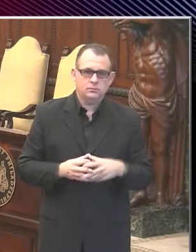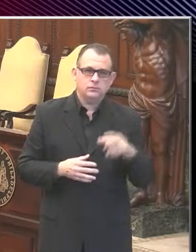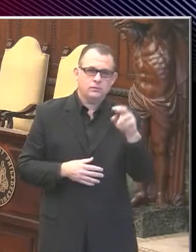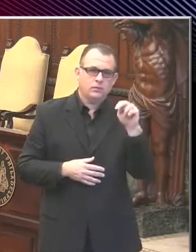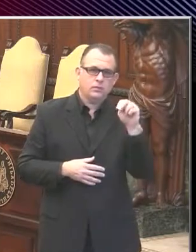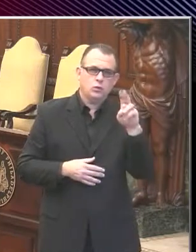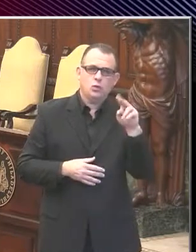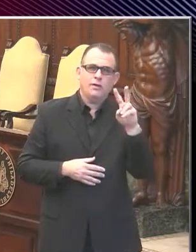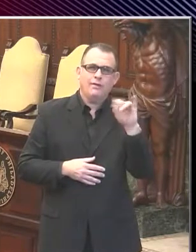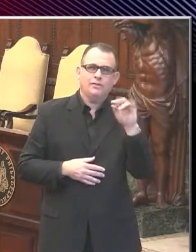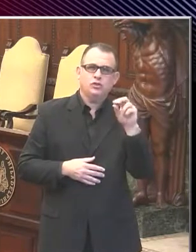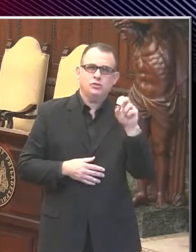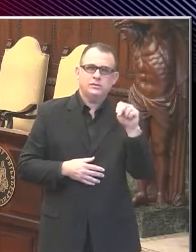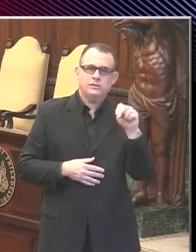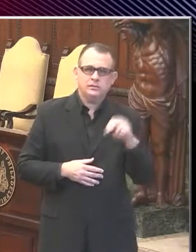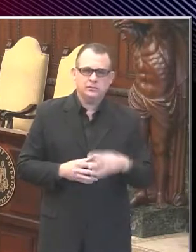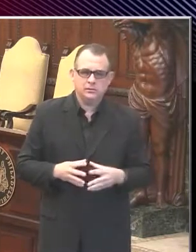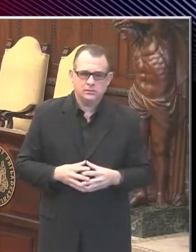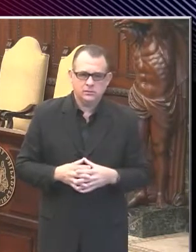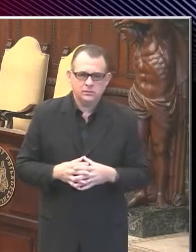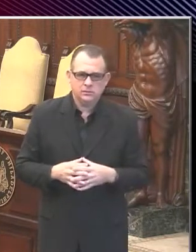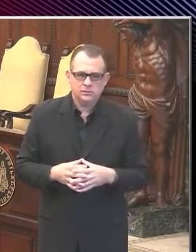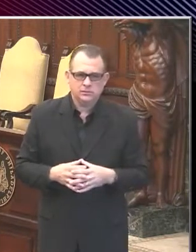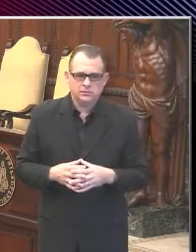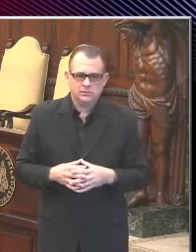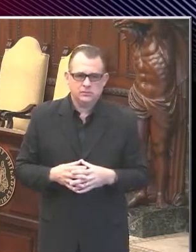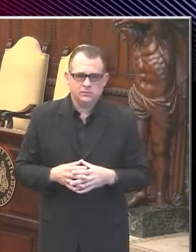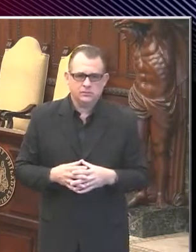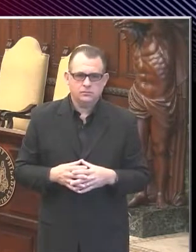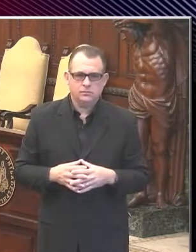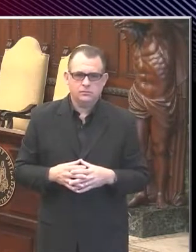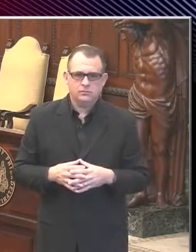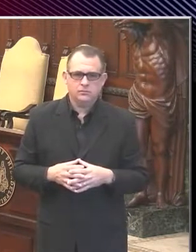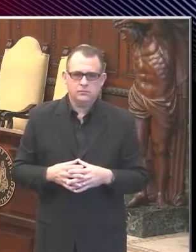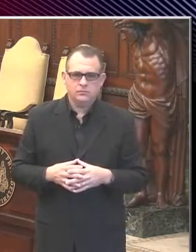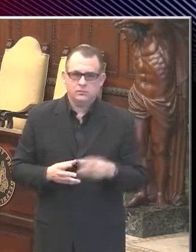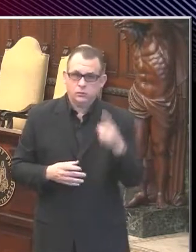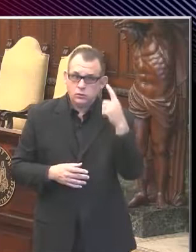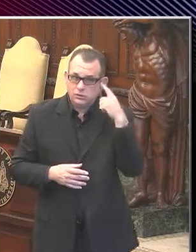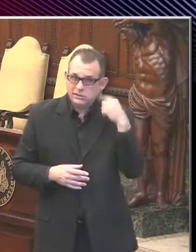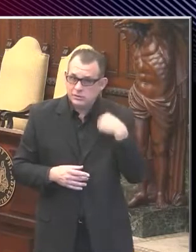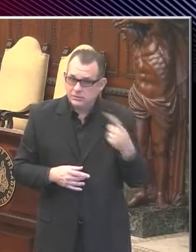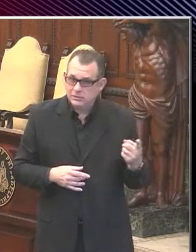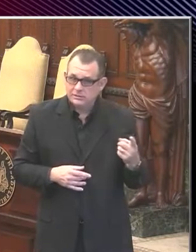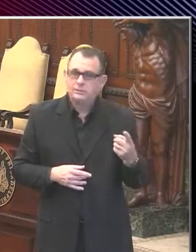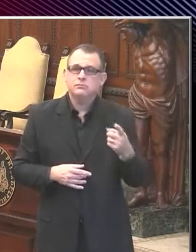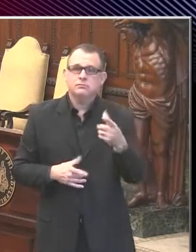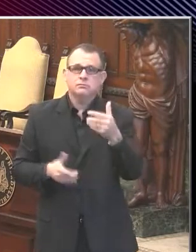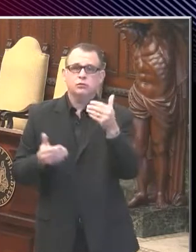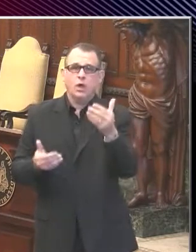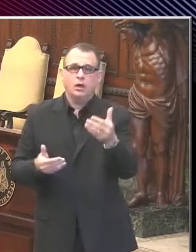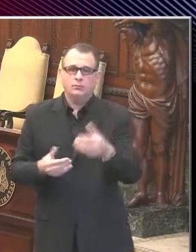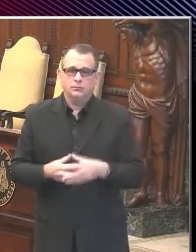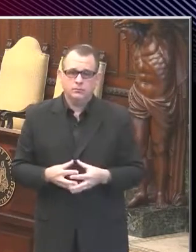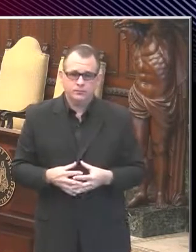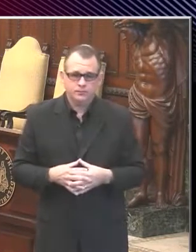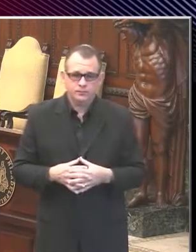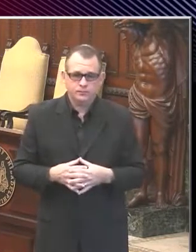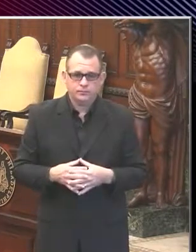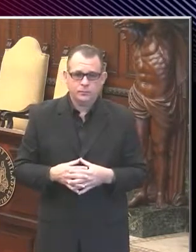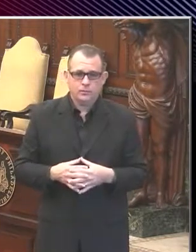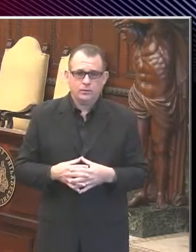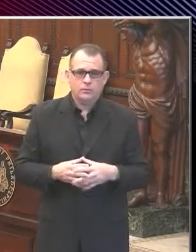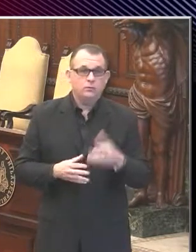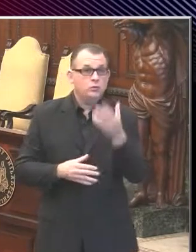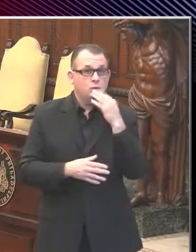Hello, good afternoon. Escuchan. You hear me? Yes, go ahead. Yeah, okay, good. Good afternoon.